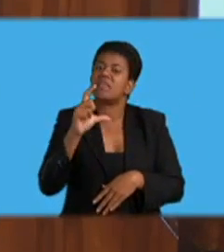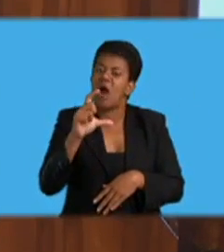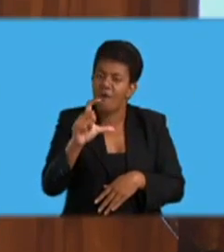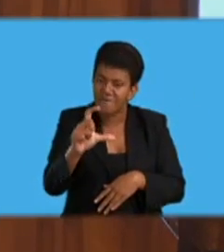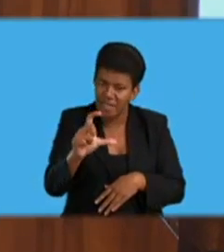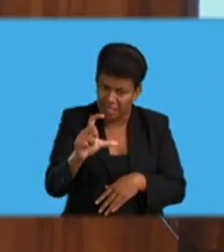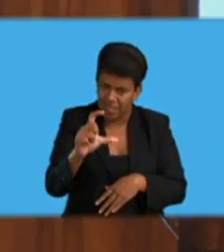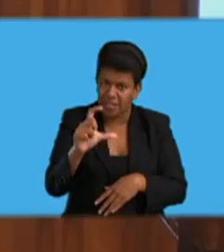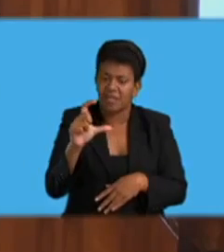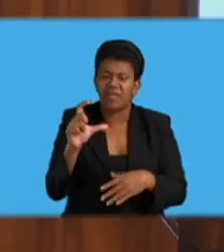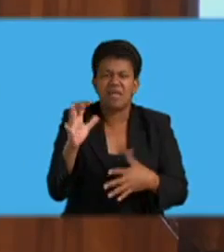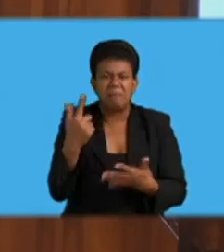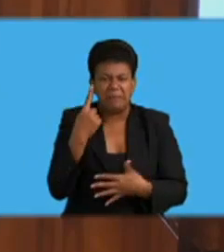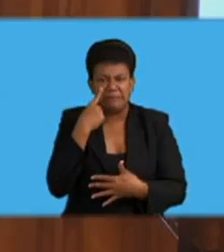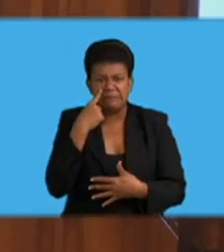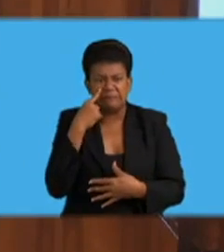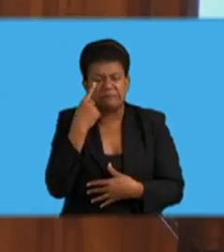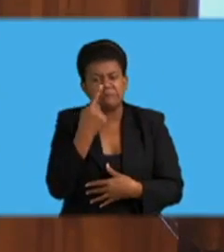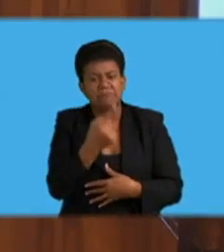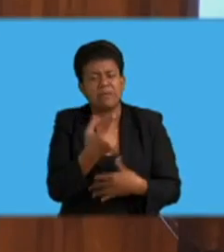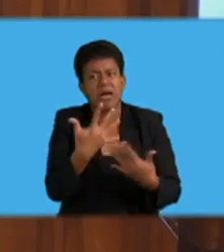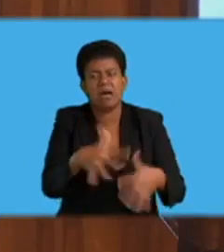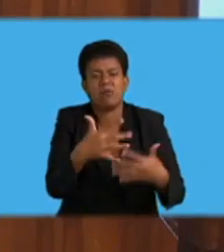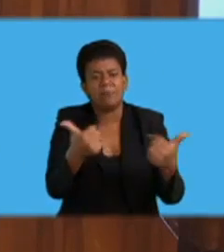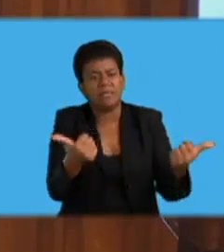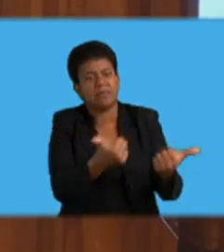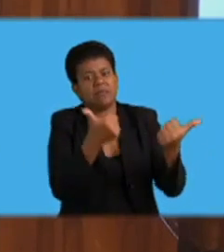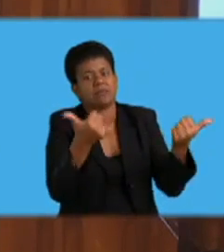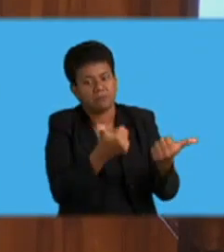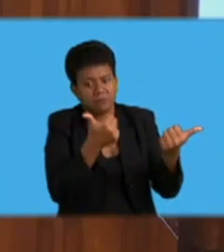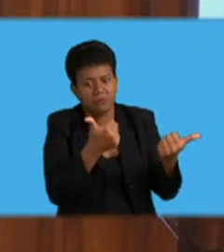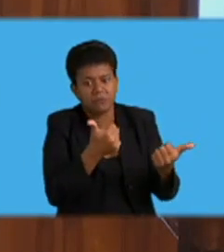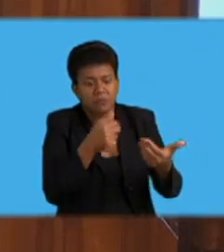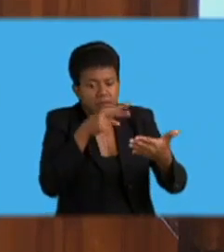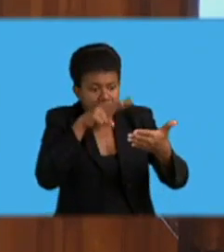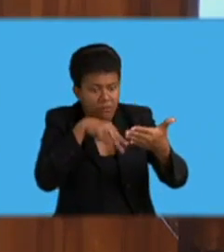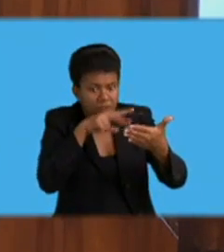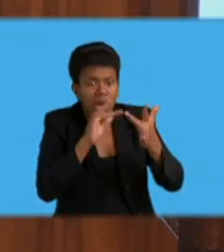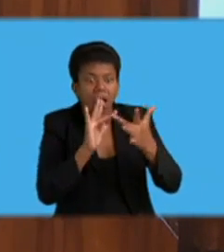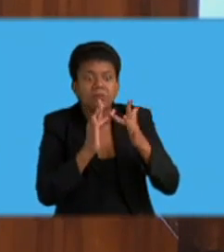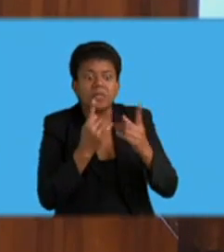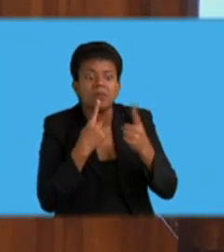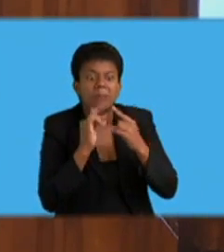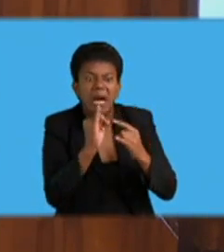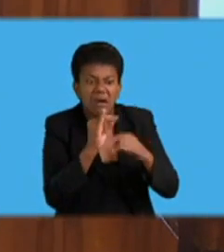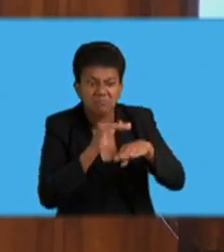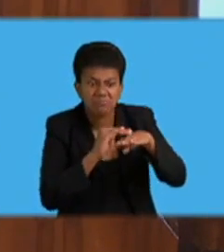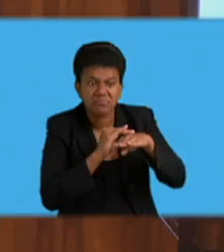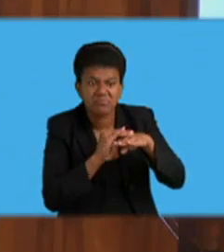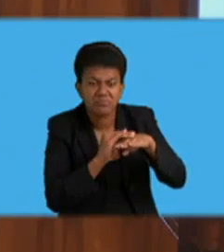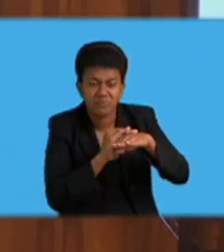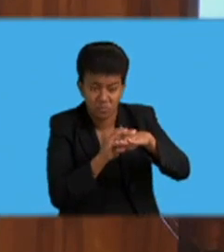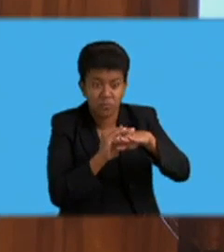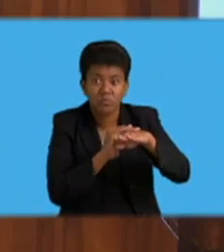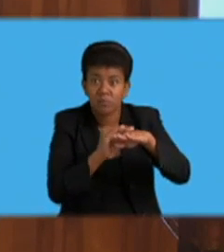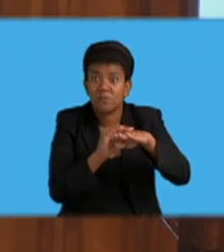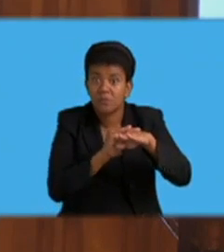an increasing number of people are accessing pornographic sites, smartphones